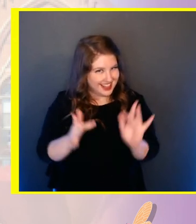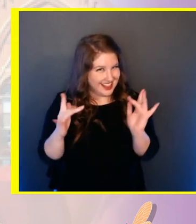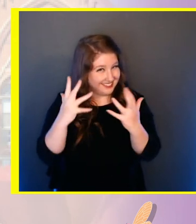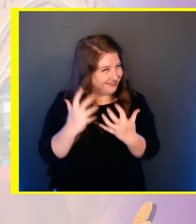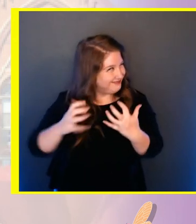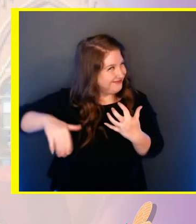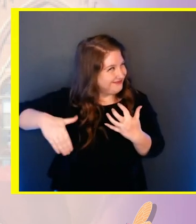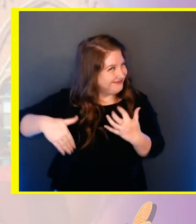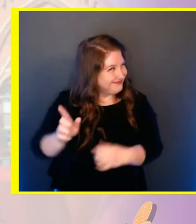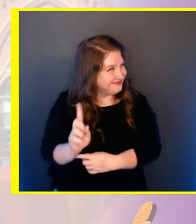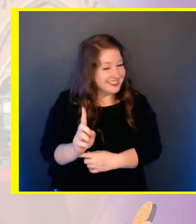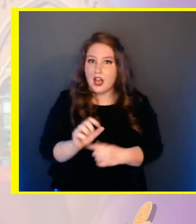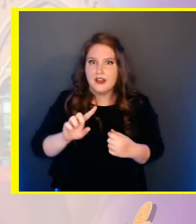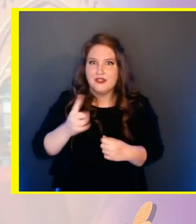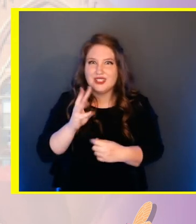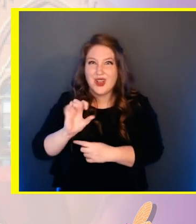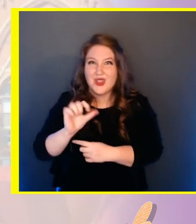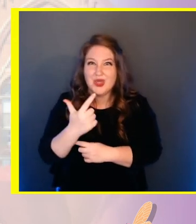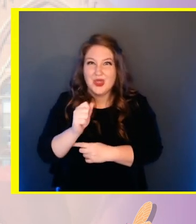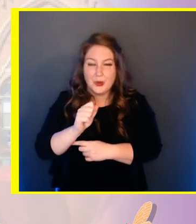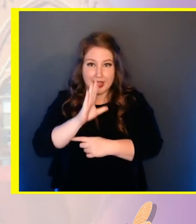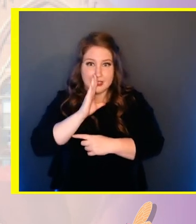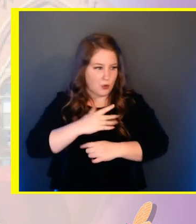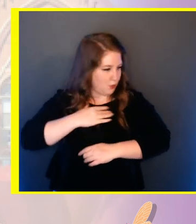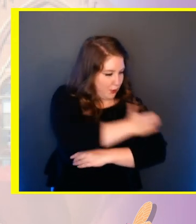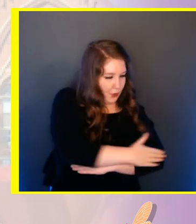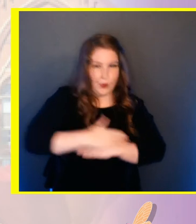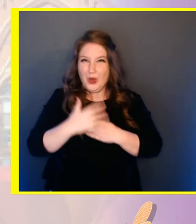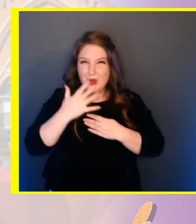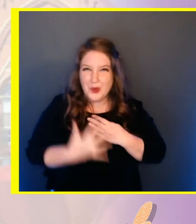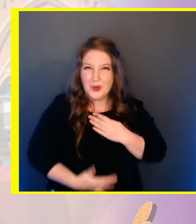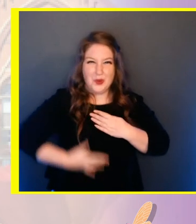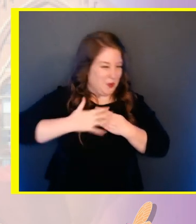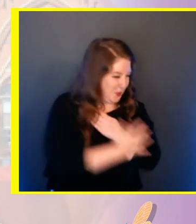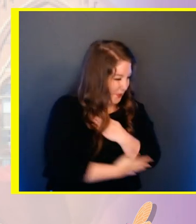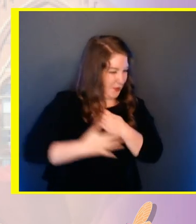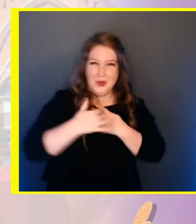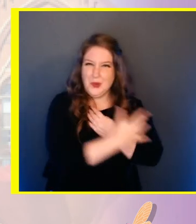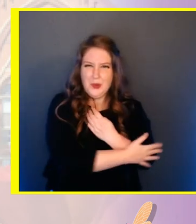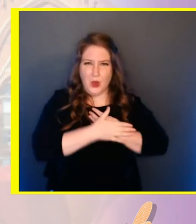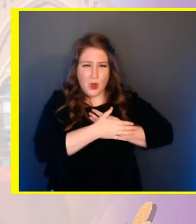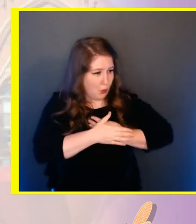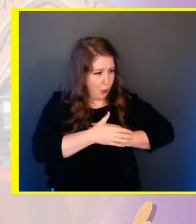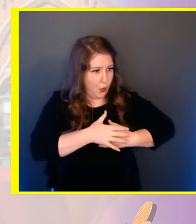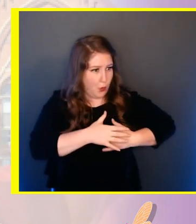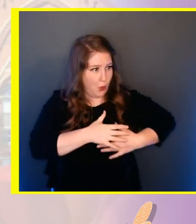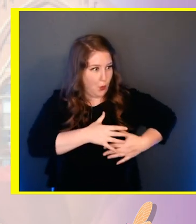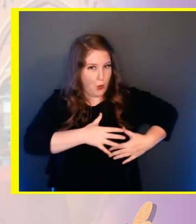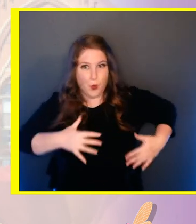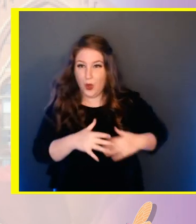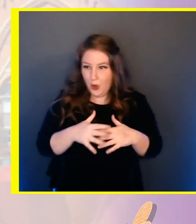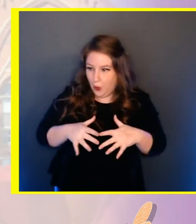eyes are red but the body hasn't darkened. The first thing it has to do is expand the wings and it does that by pumping